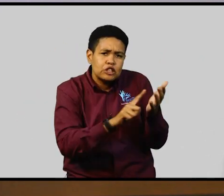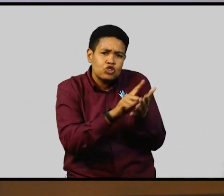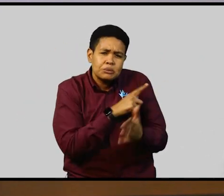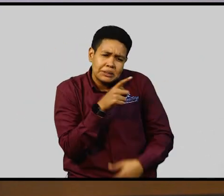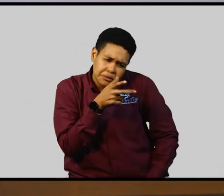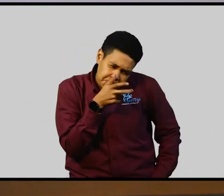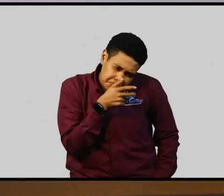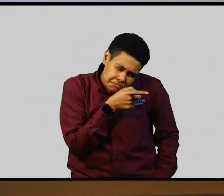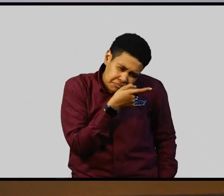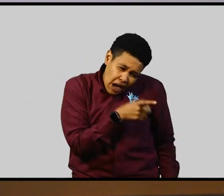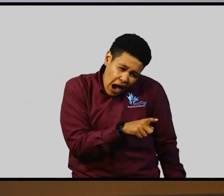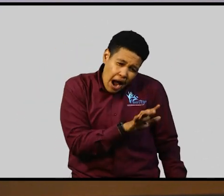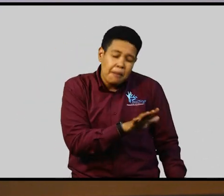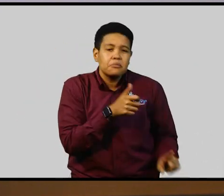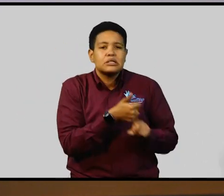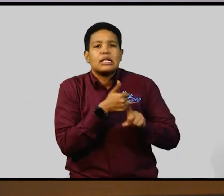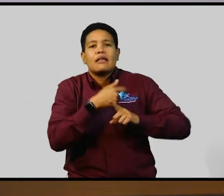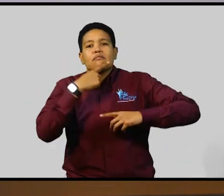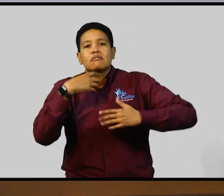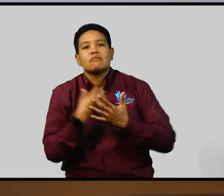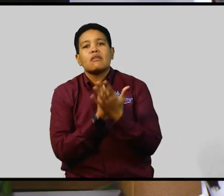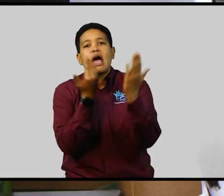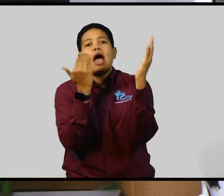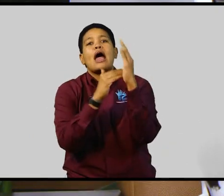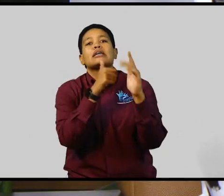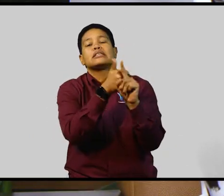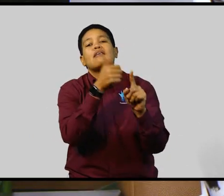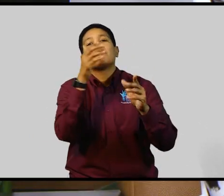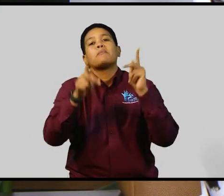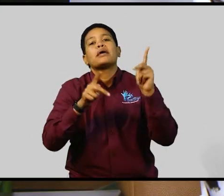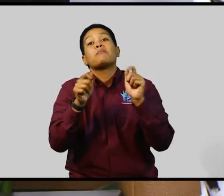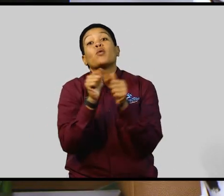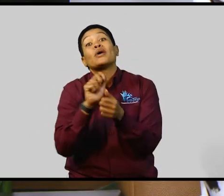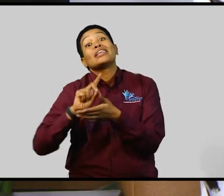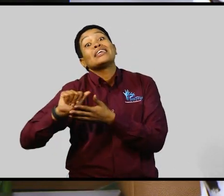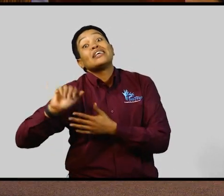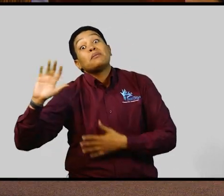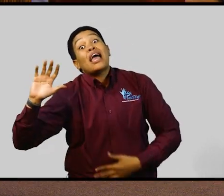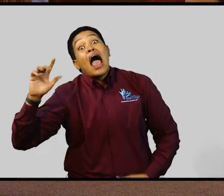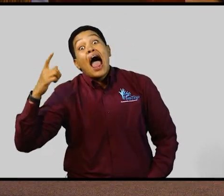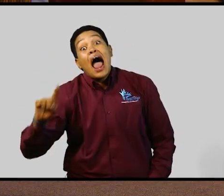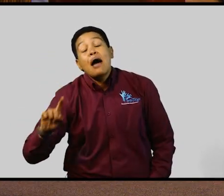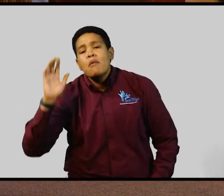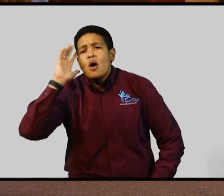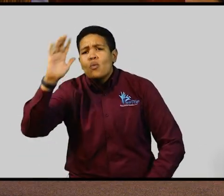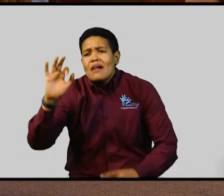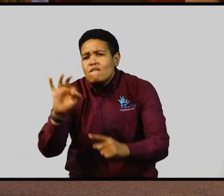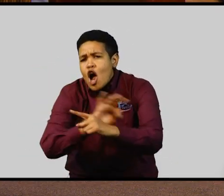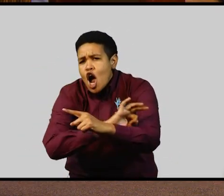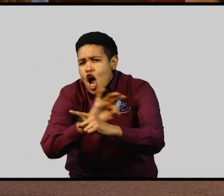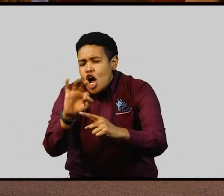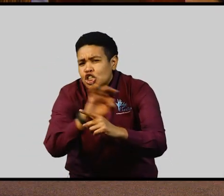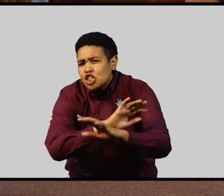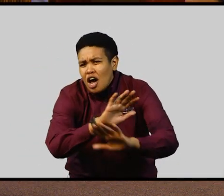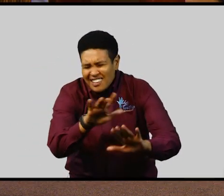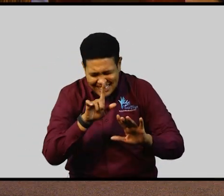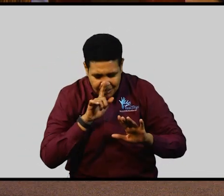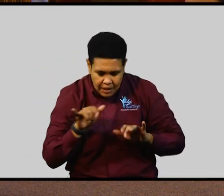discrimination that takes place against persons with disabilities, and will function